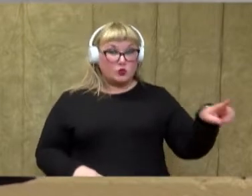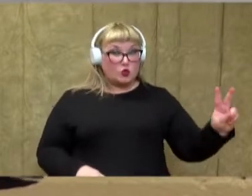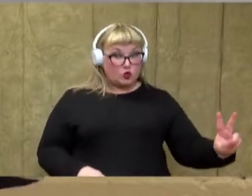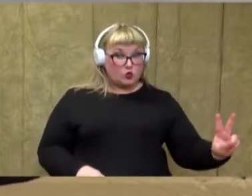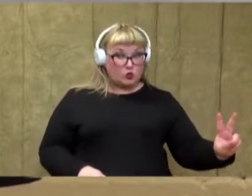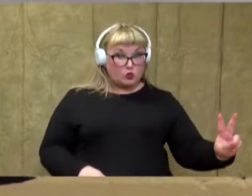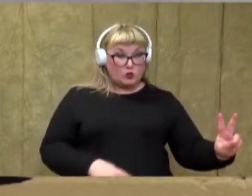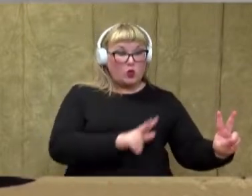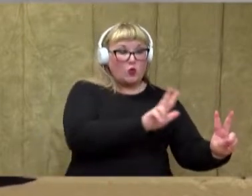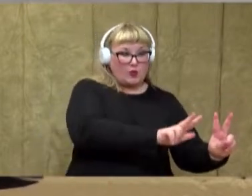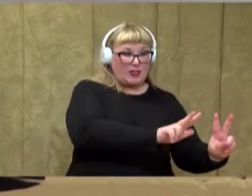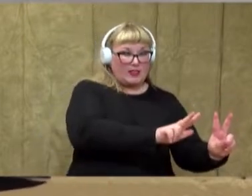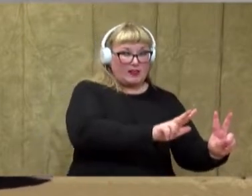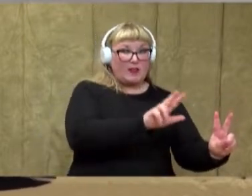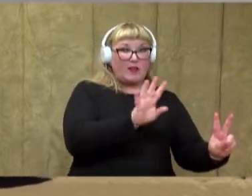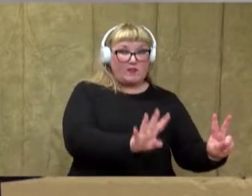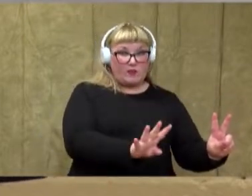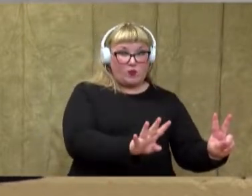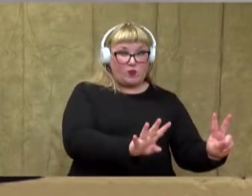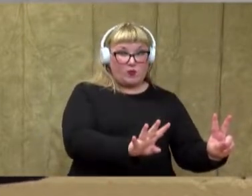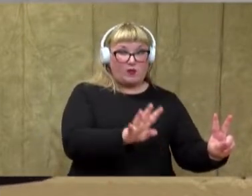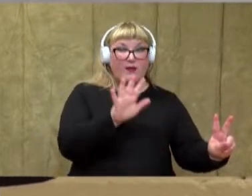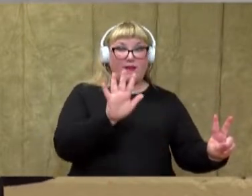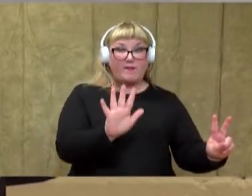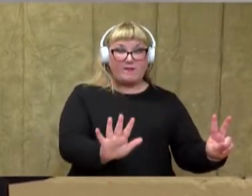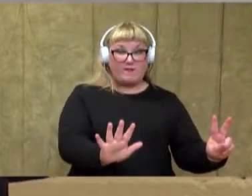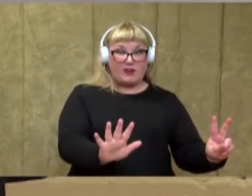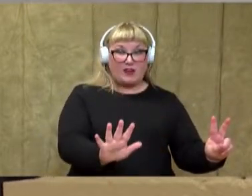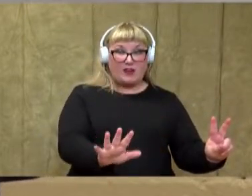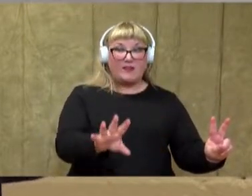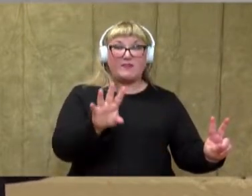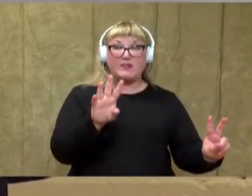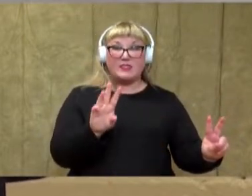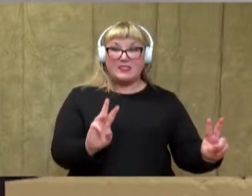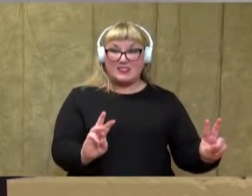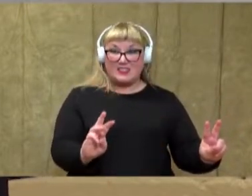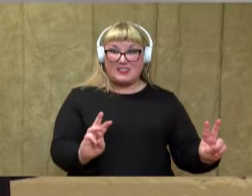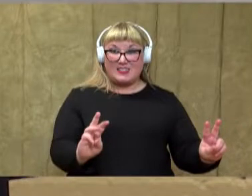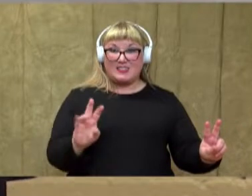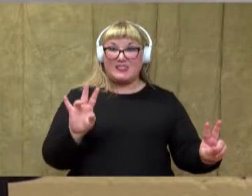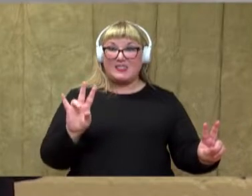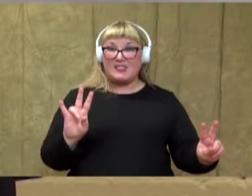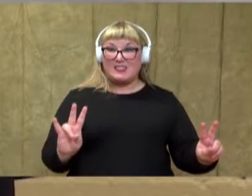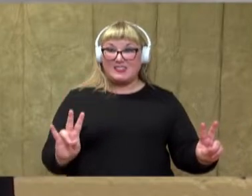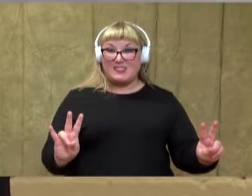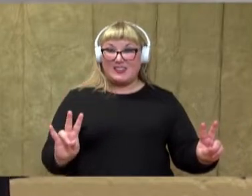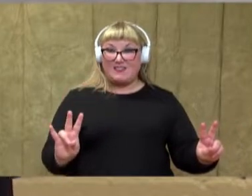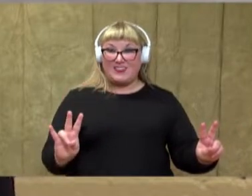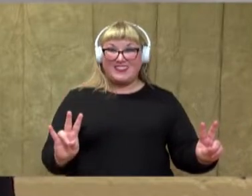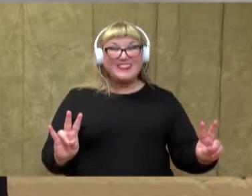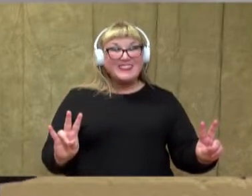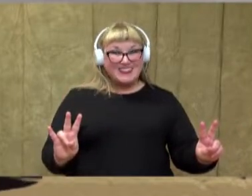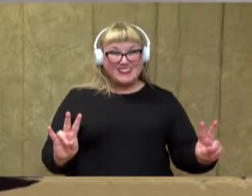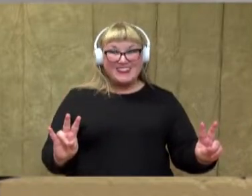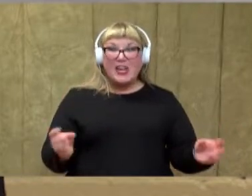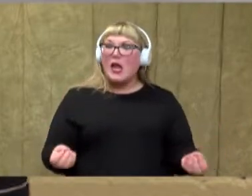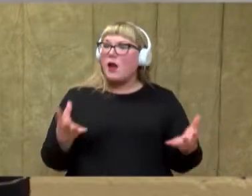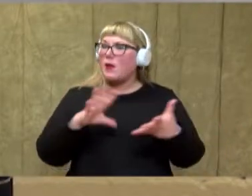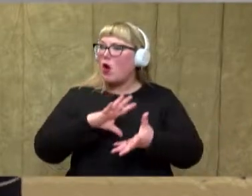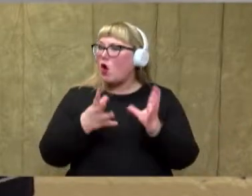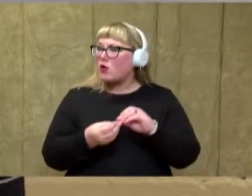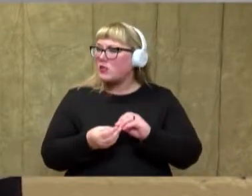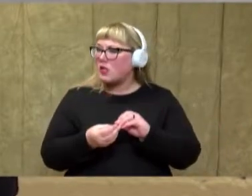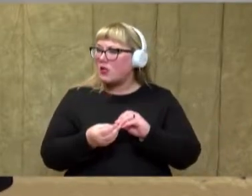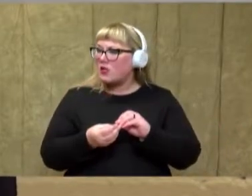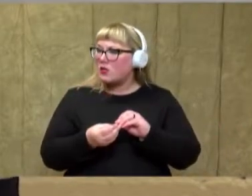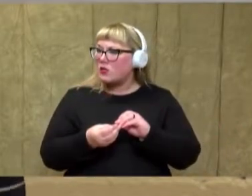Two, three, four, five, six, seven. How many bees do